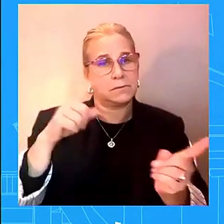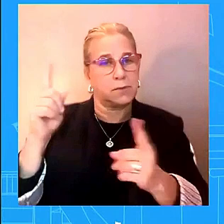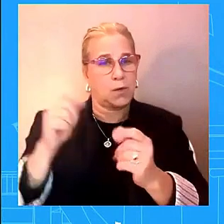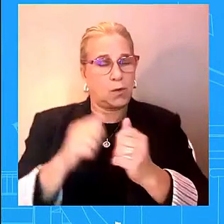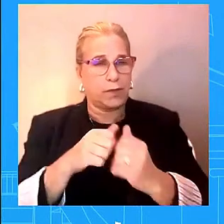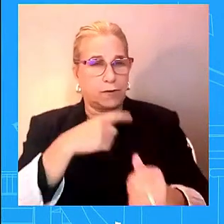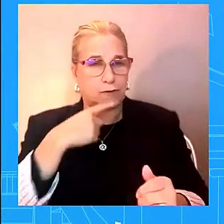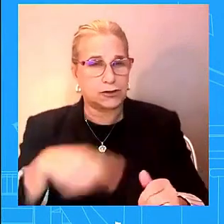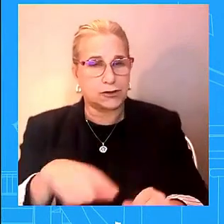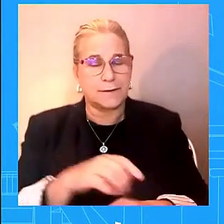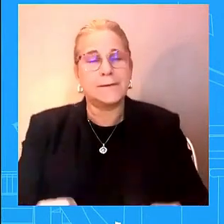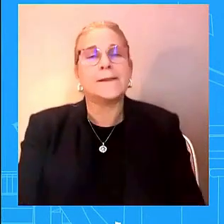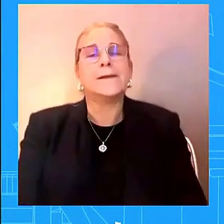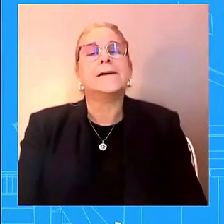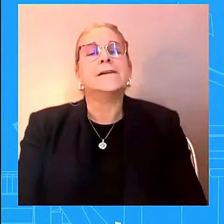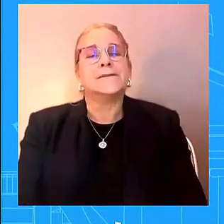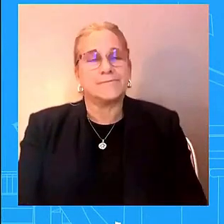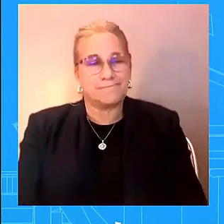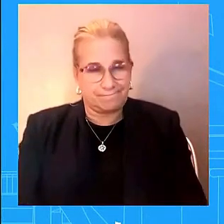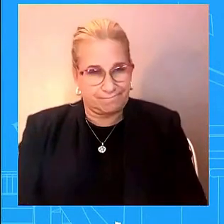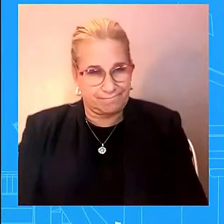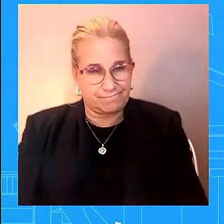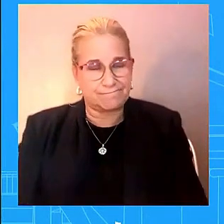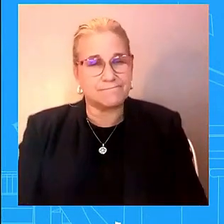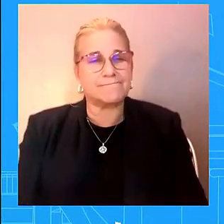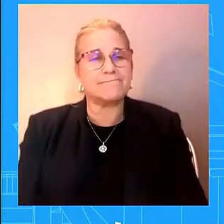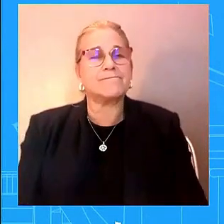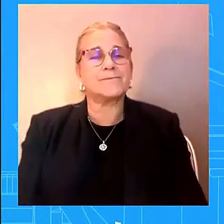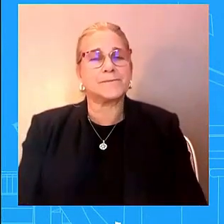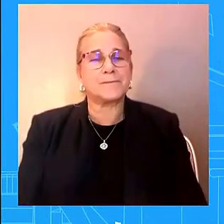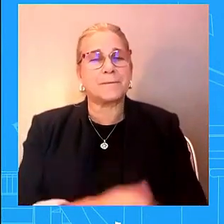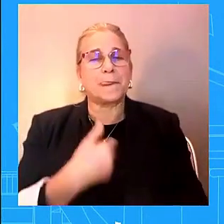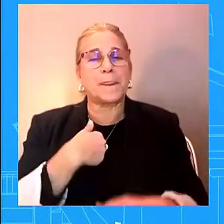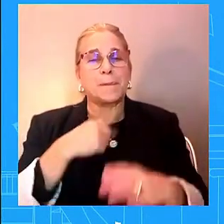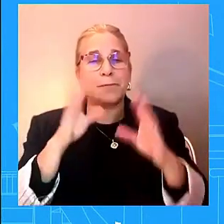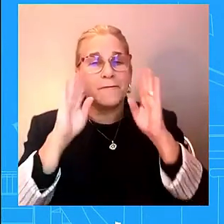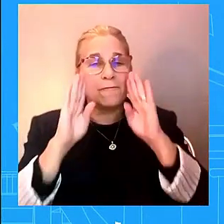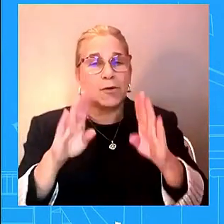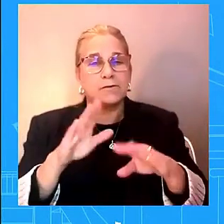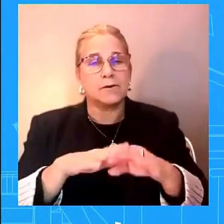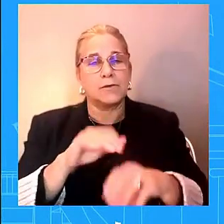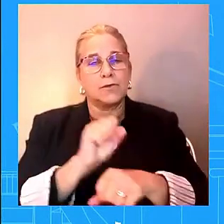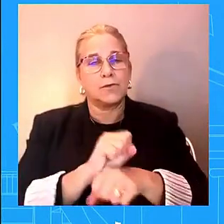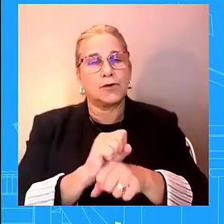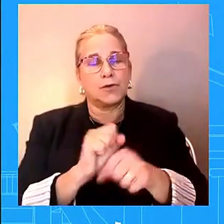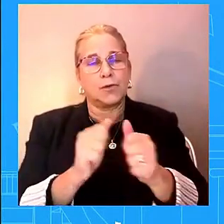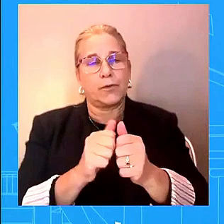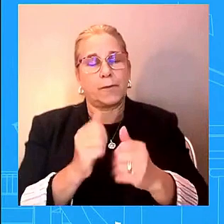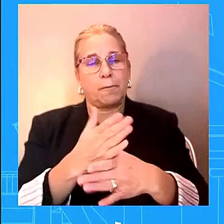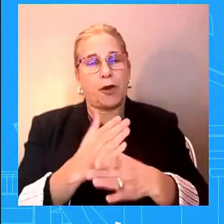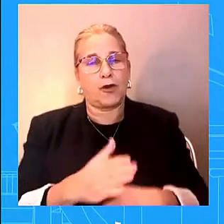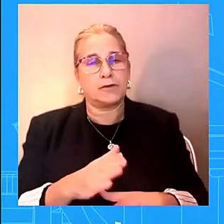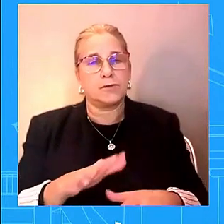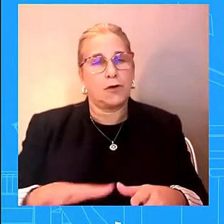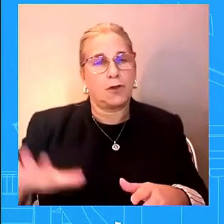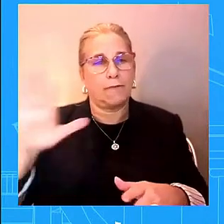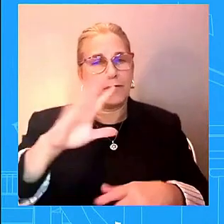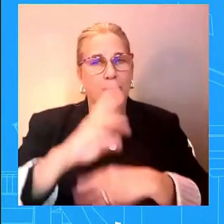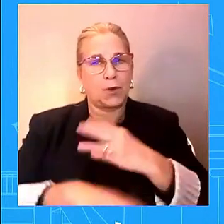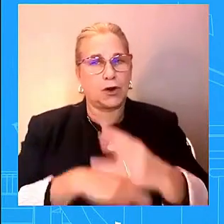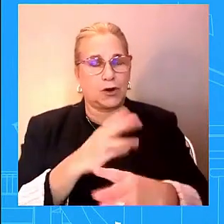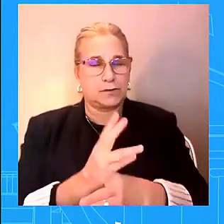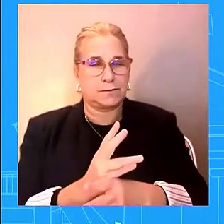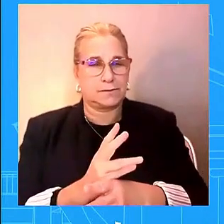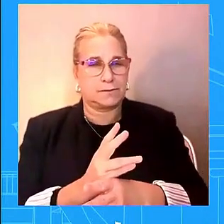what we're focused on is on the work the working with partners around the world uh and to build the broadcast and deepest uh coalitions